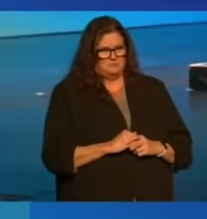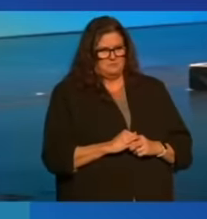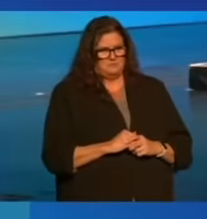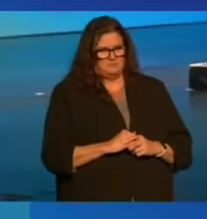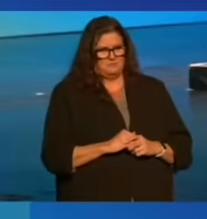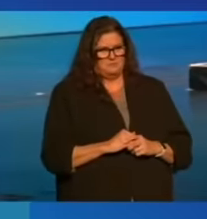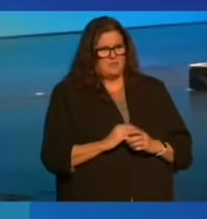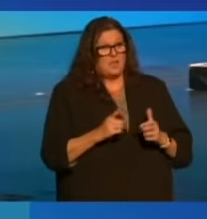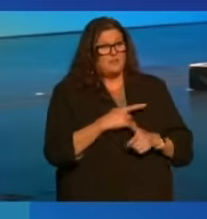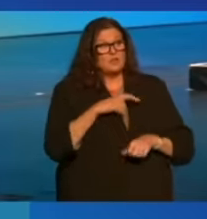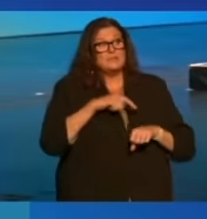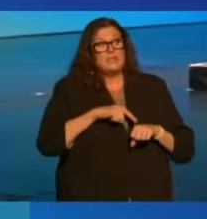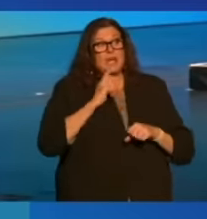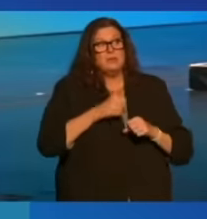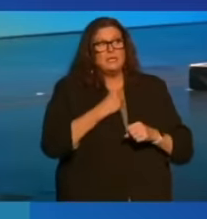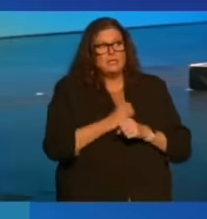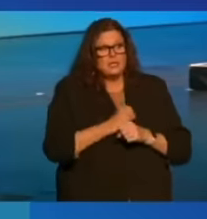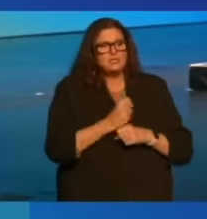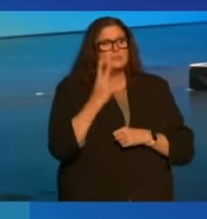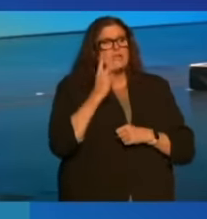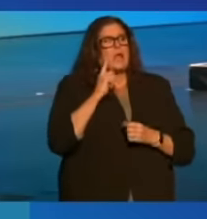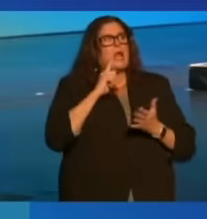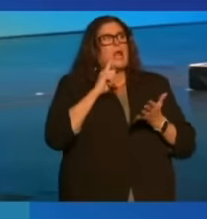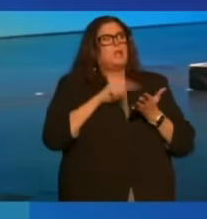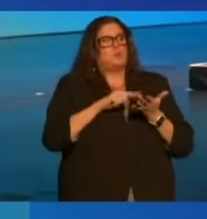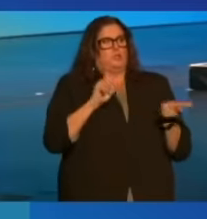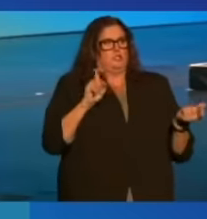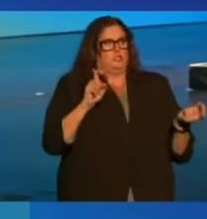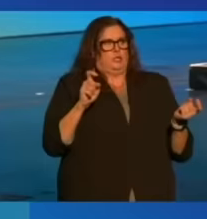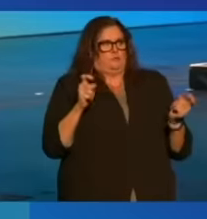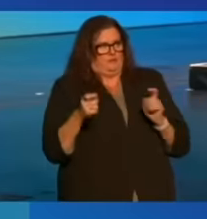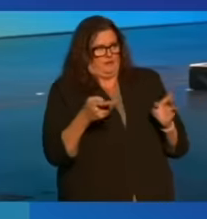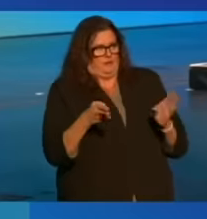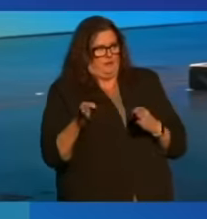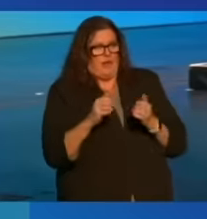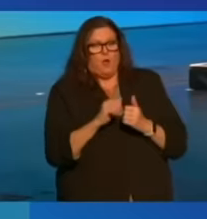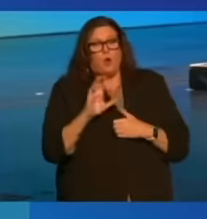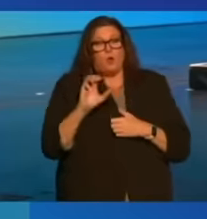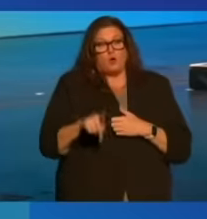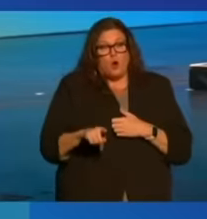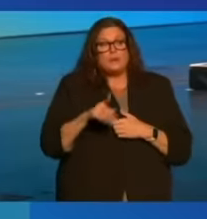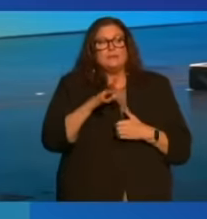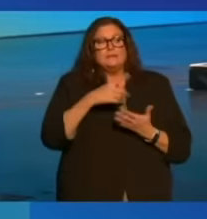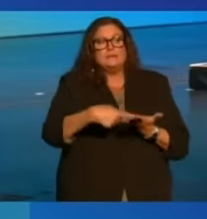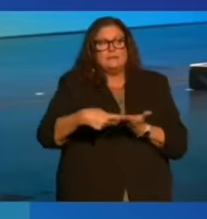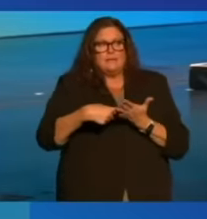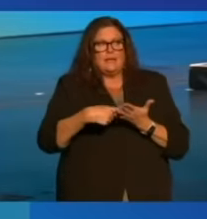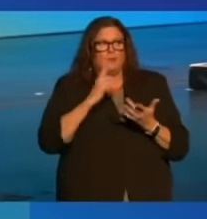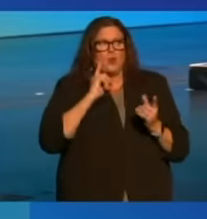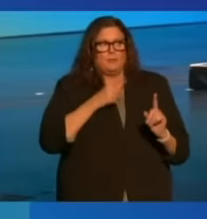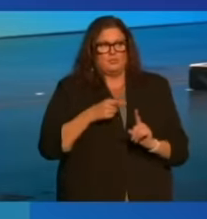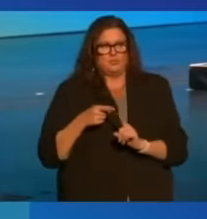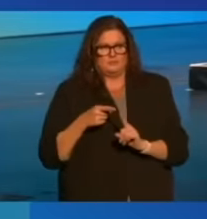For the first time in years, we're starting to see a noticeable shift in how at least corporations talk about their mission.